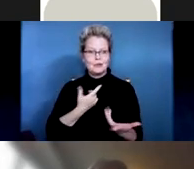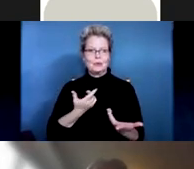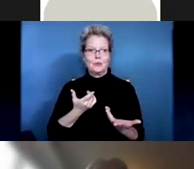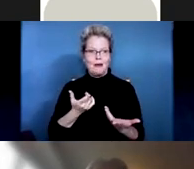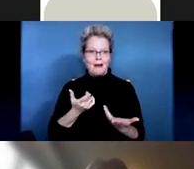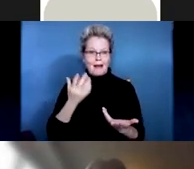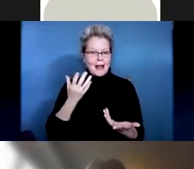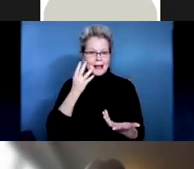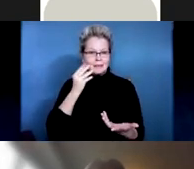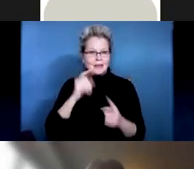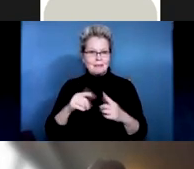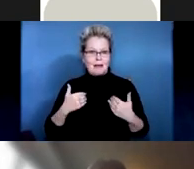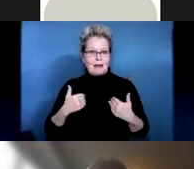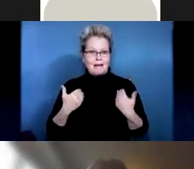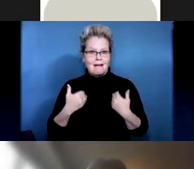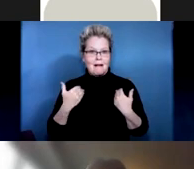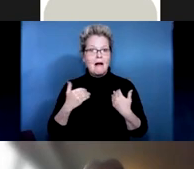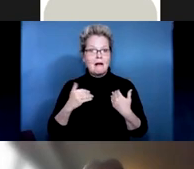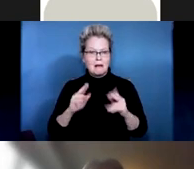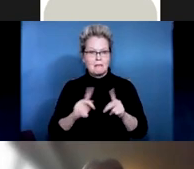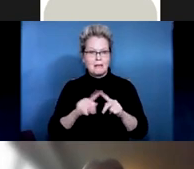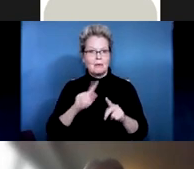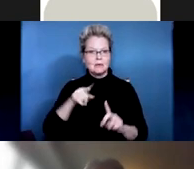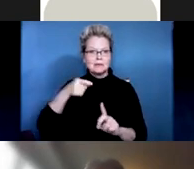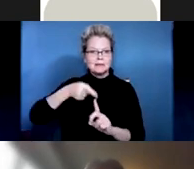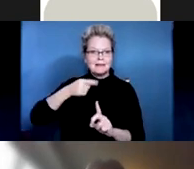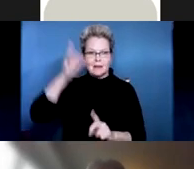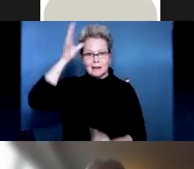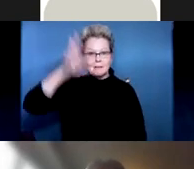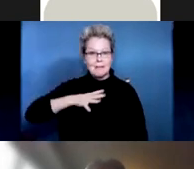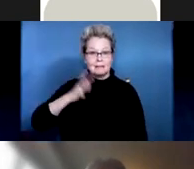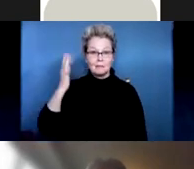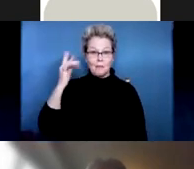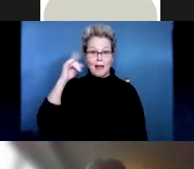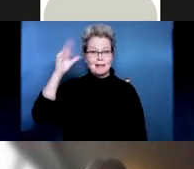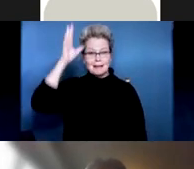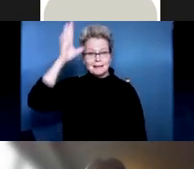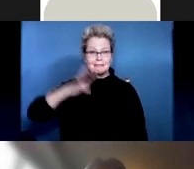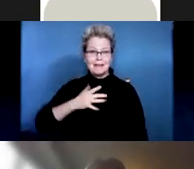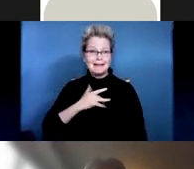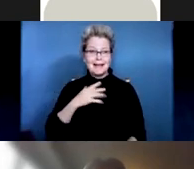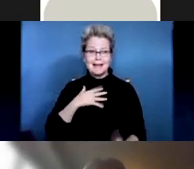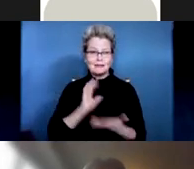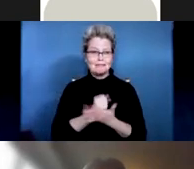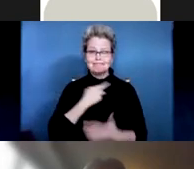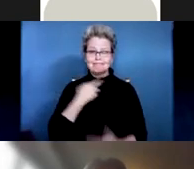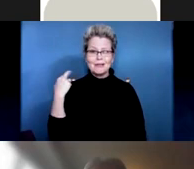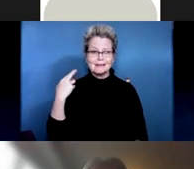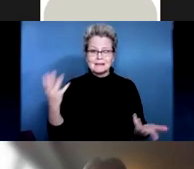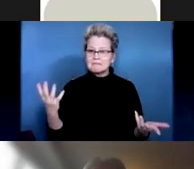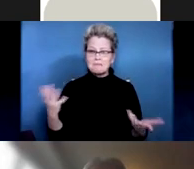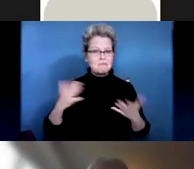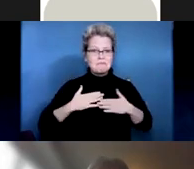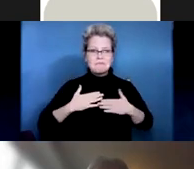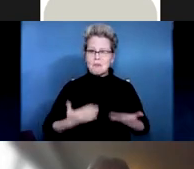predominantly men. And the reason is because we're risk takers. Right. You know, and so